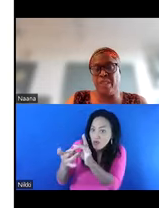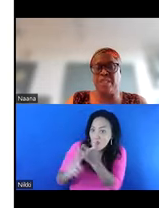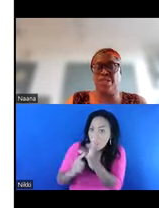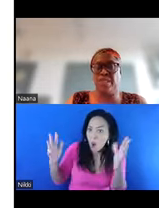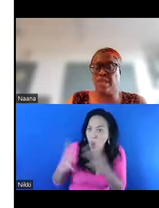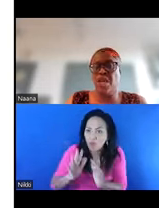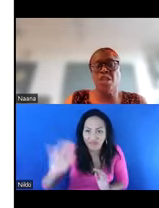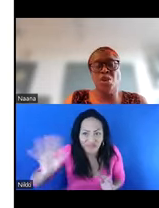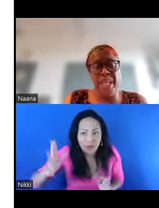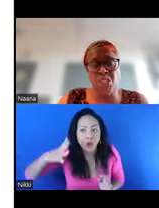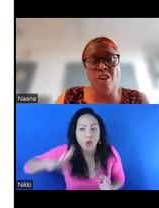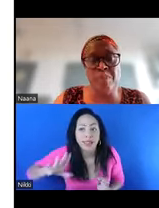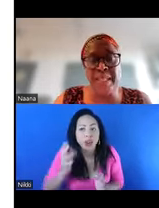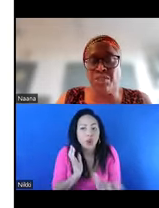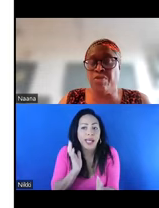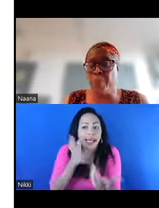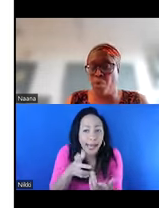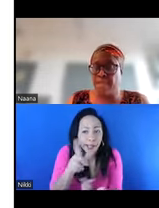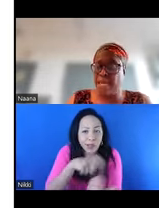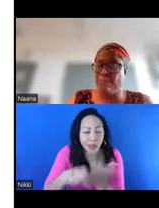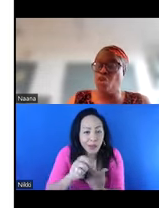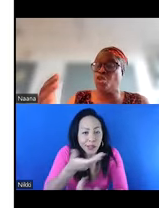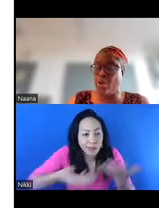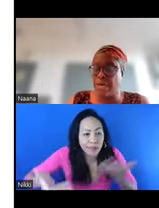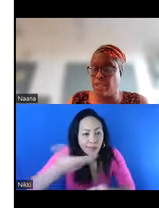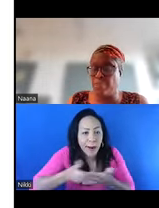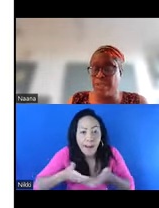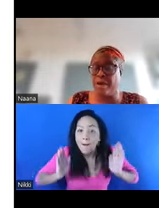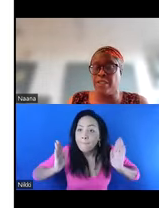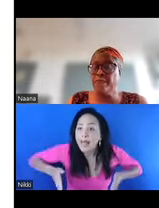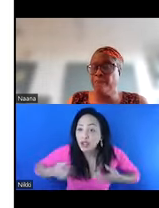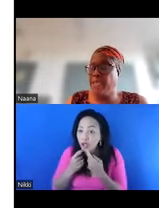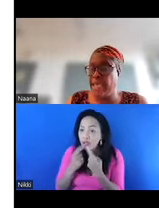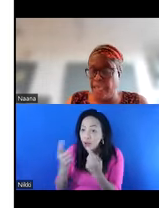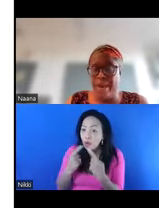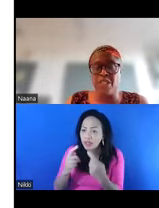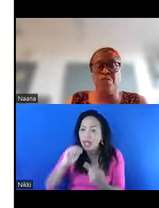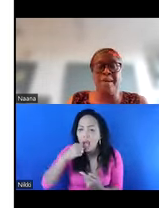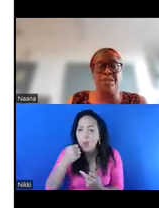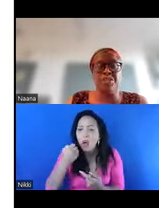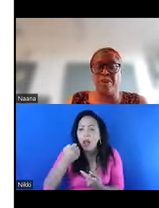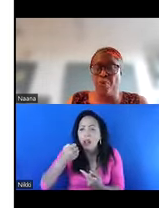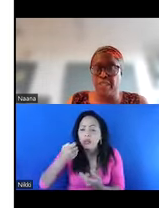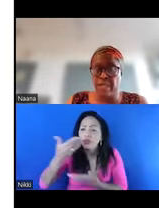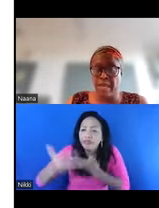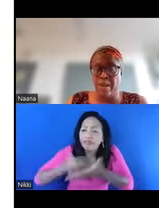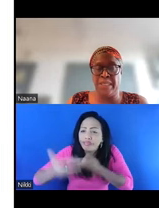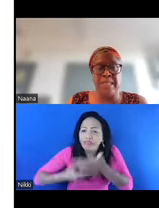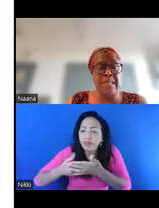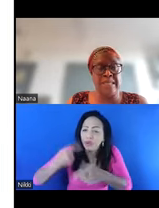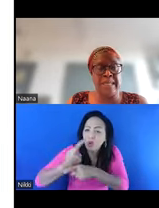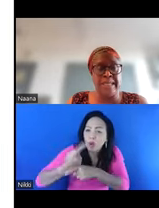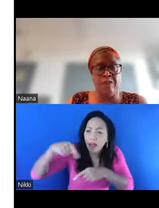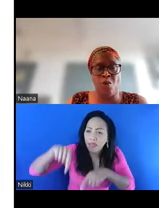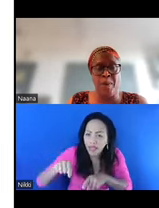have conversations. So the issue of mandatory reporting, and I'm going to talk a little bit about the impact of the mandatory reporting. We